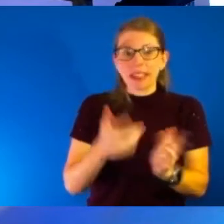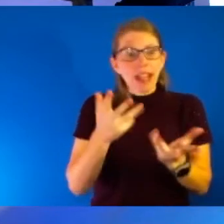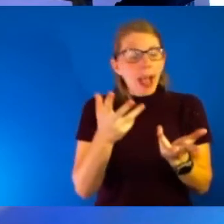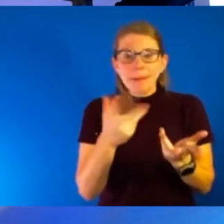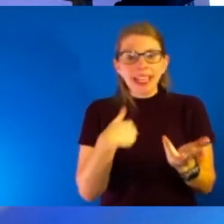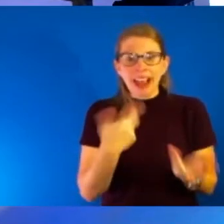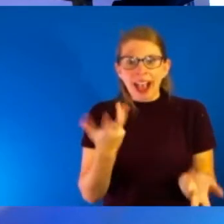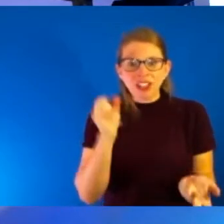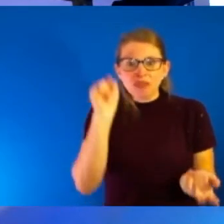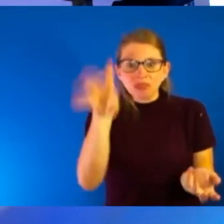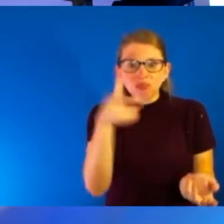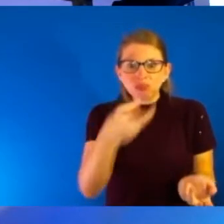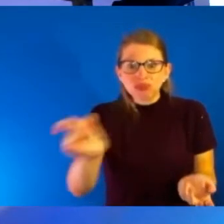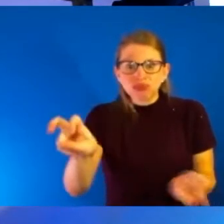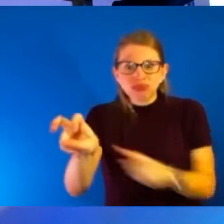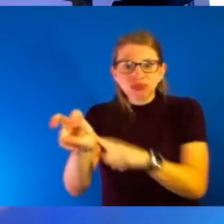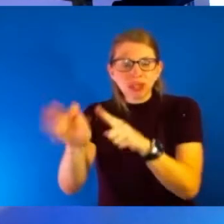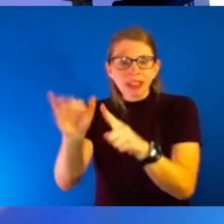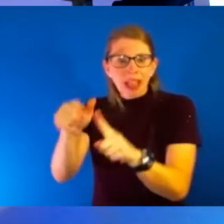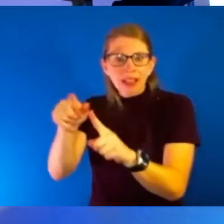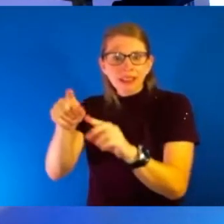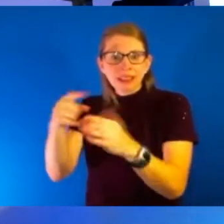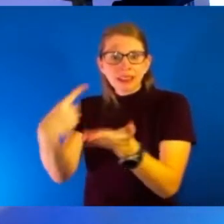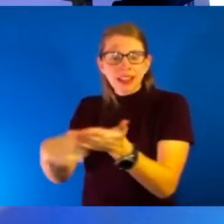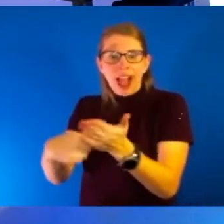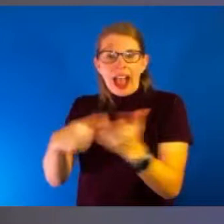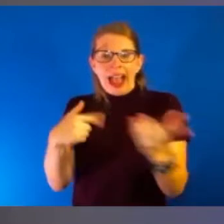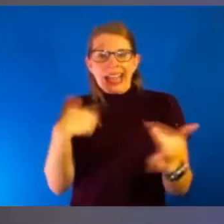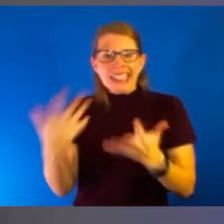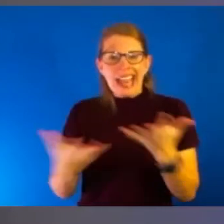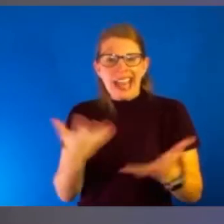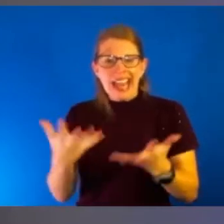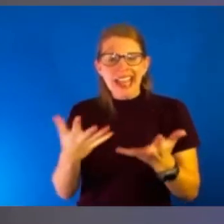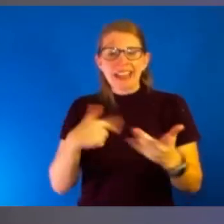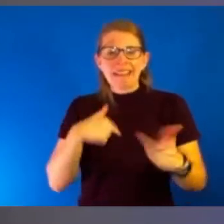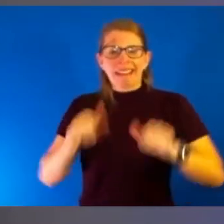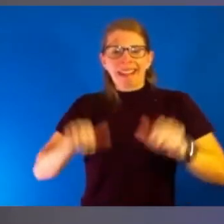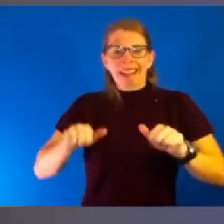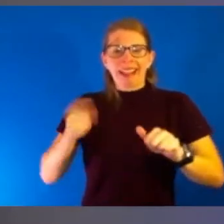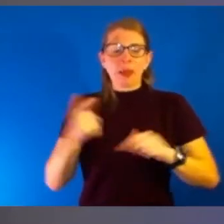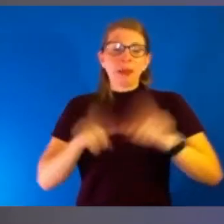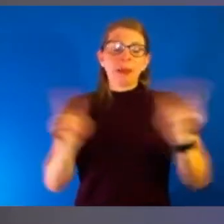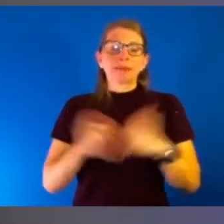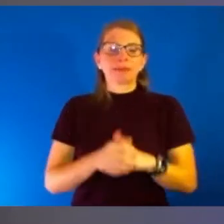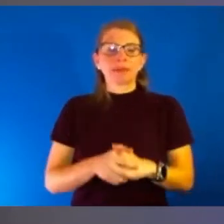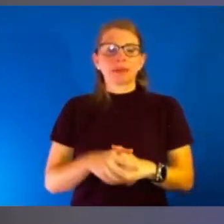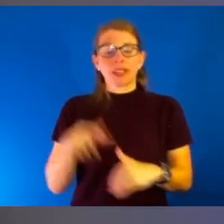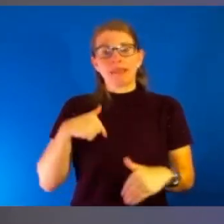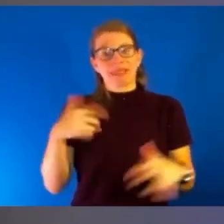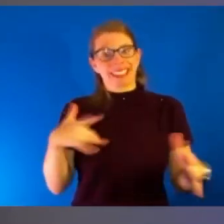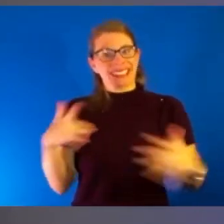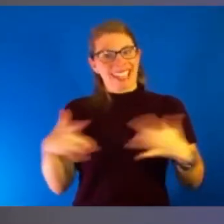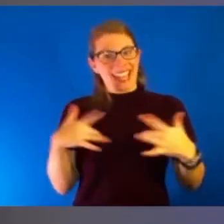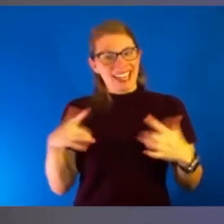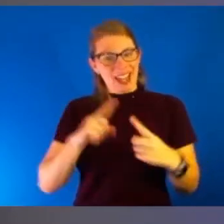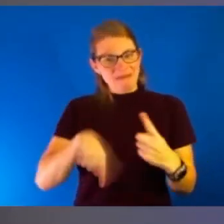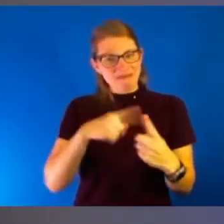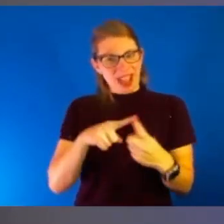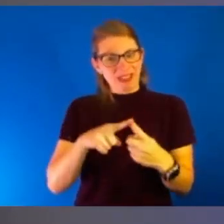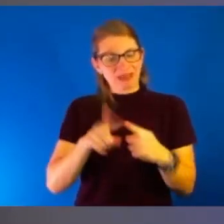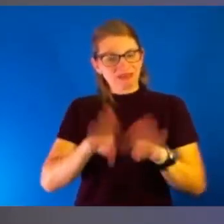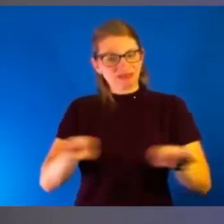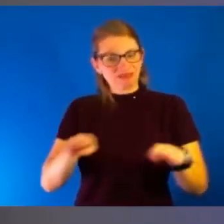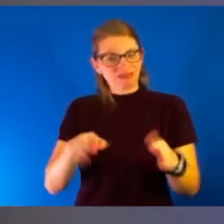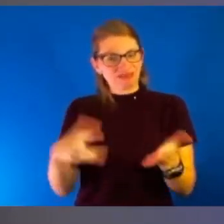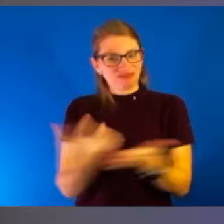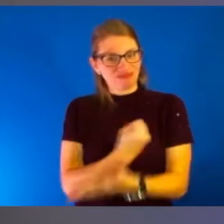I know, I know. And I kind of fumbled the catch a little bit. That's okay. So I'm incredibly excited. I think so many people have waited